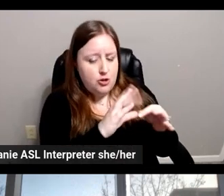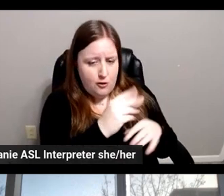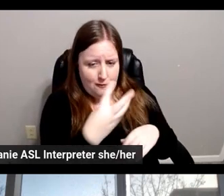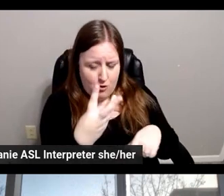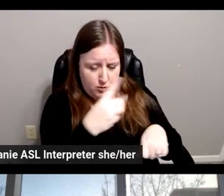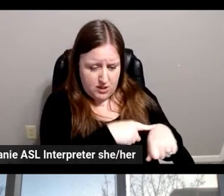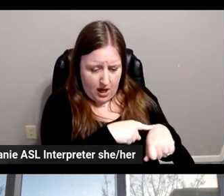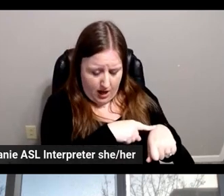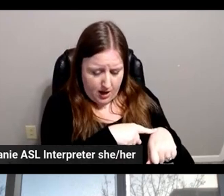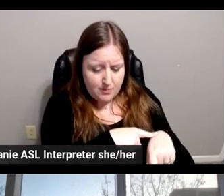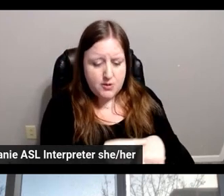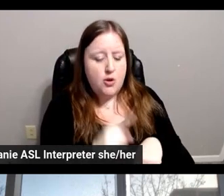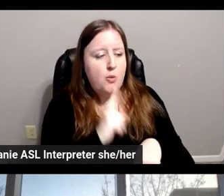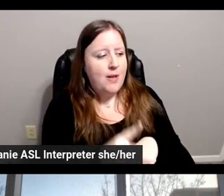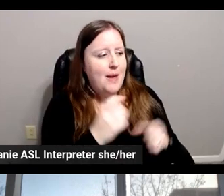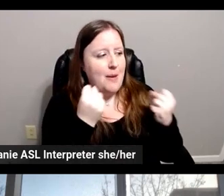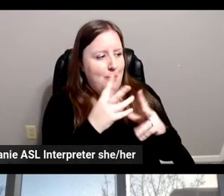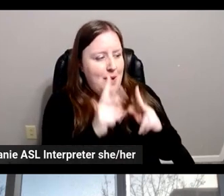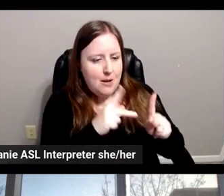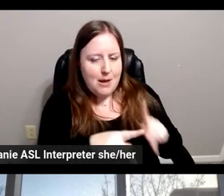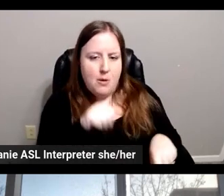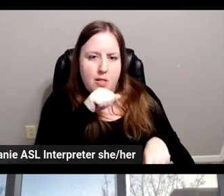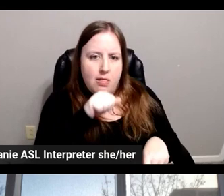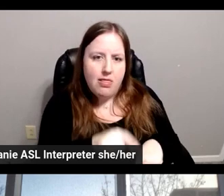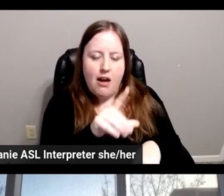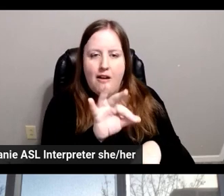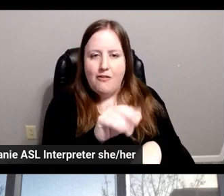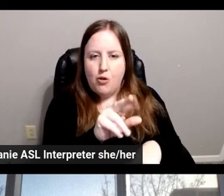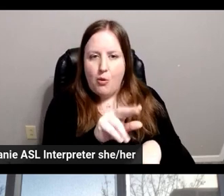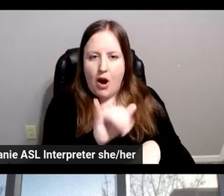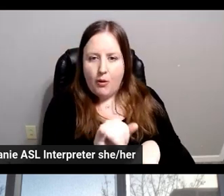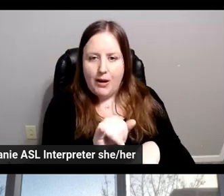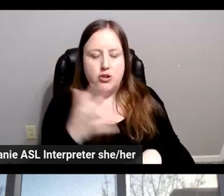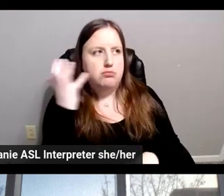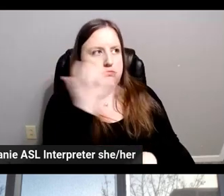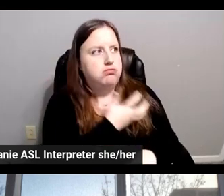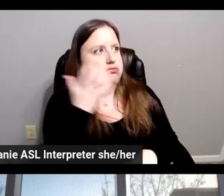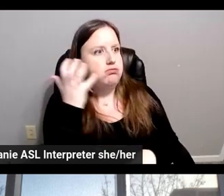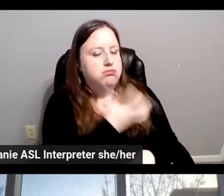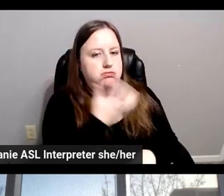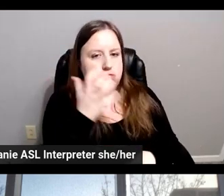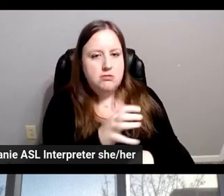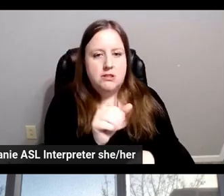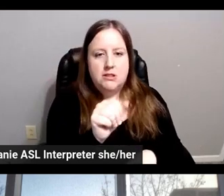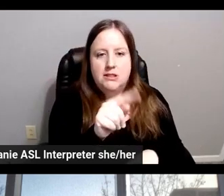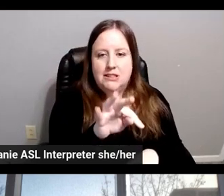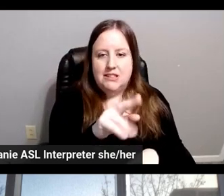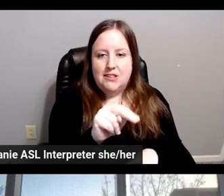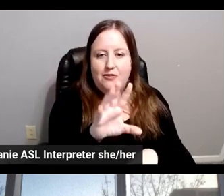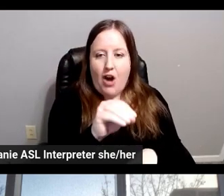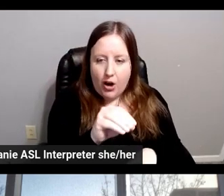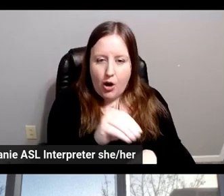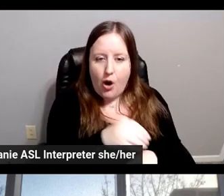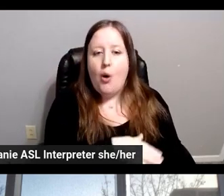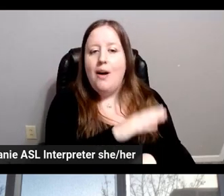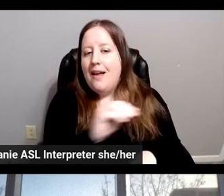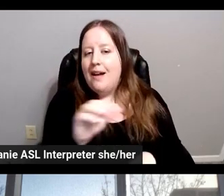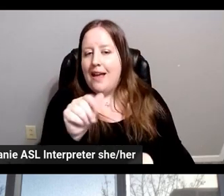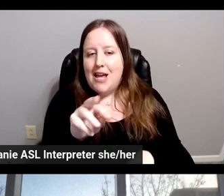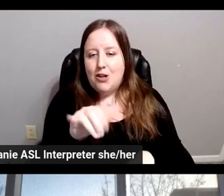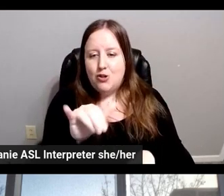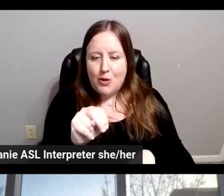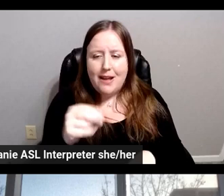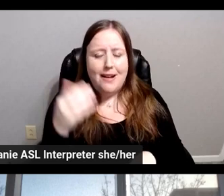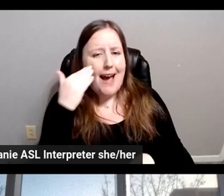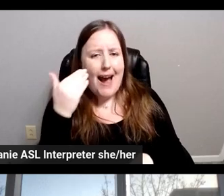the huge fan base that Ferrari has. mean, fanatical fans, right? Stefano, Stefano, I know that you are all